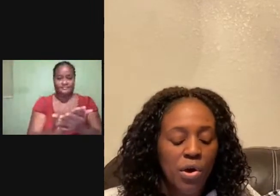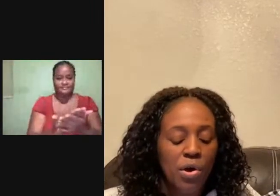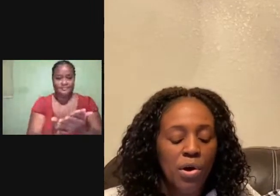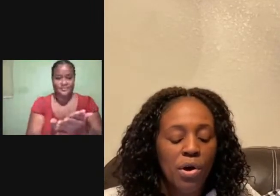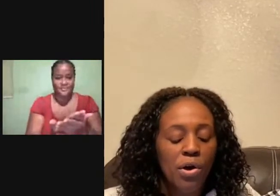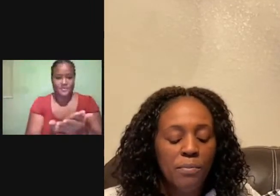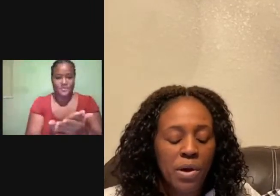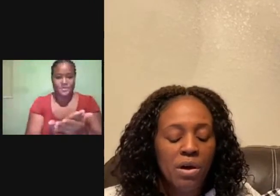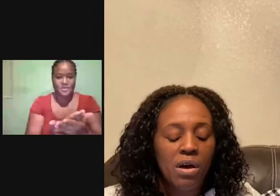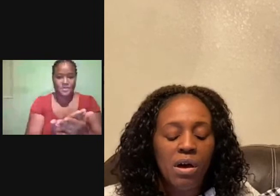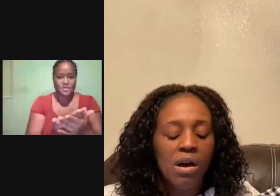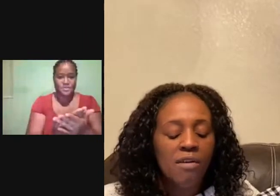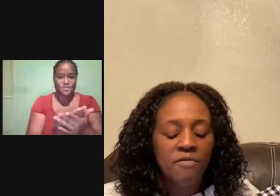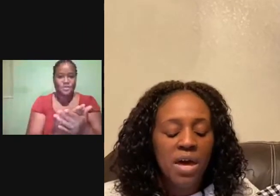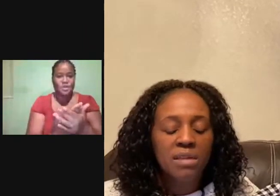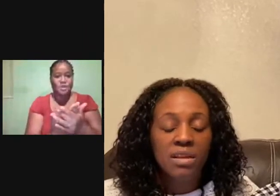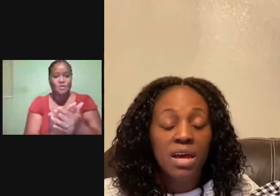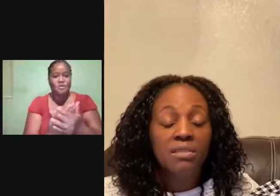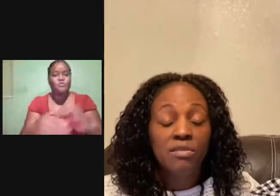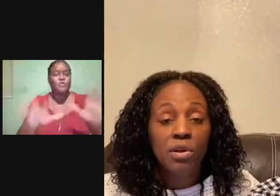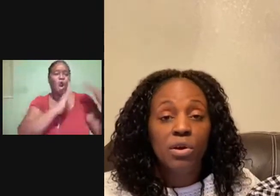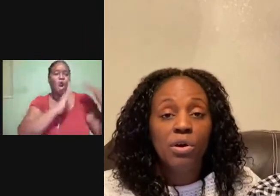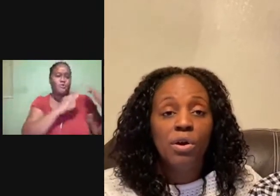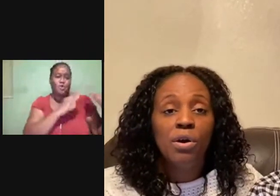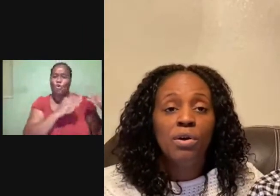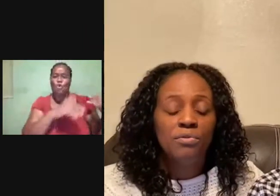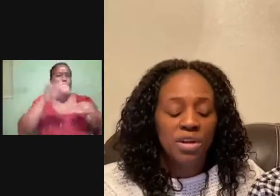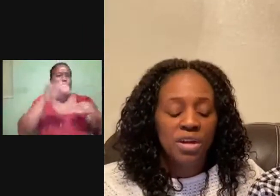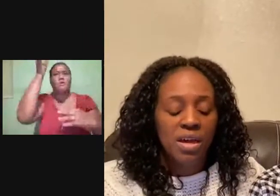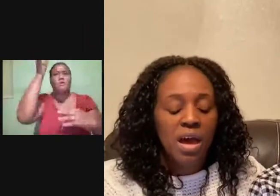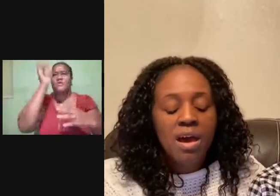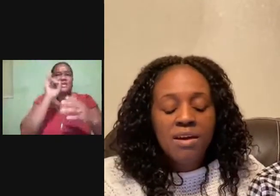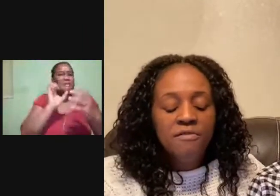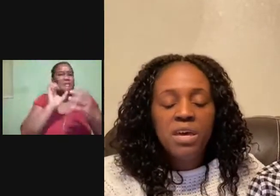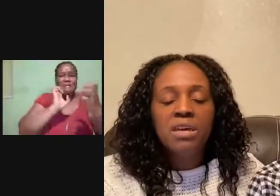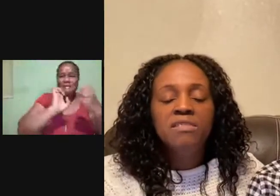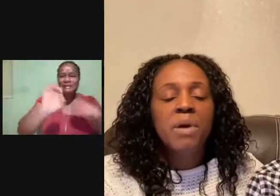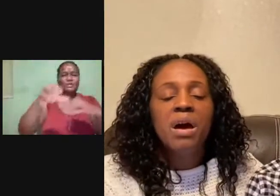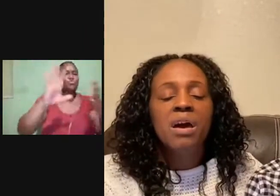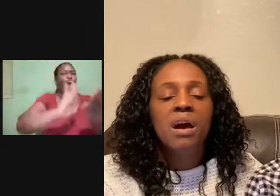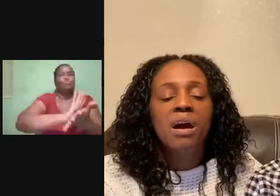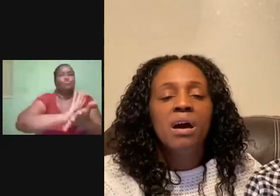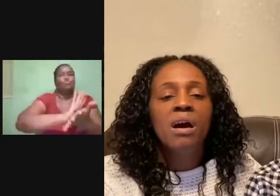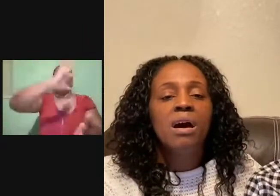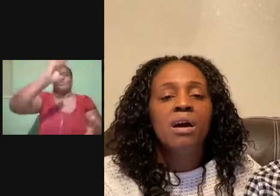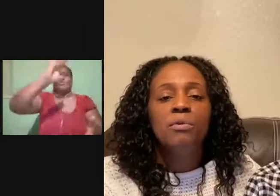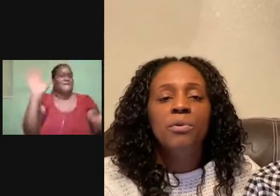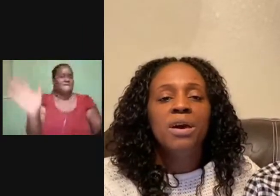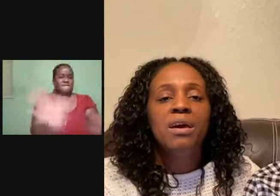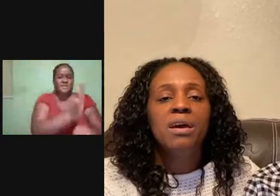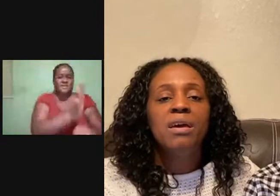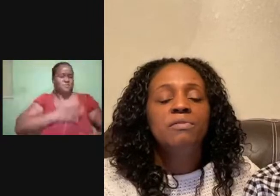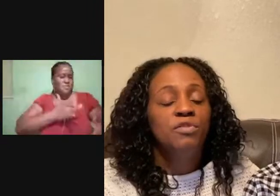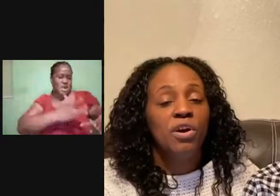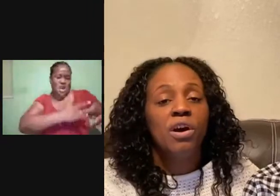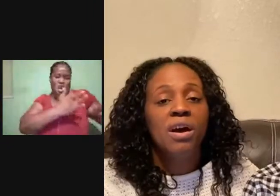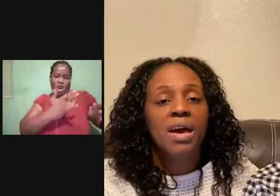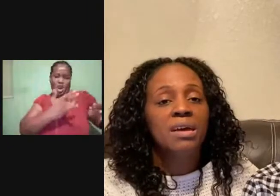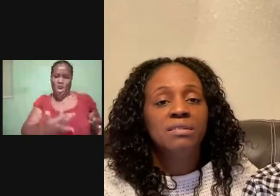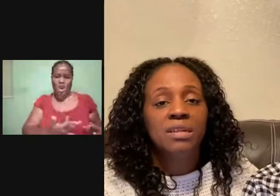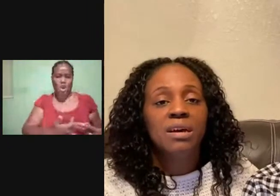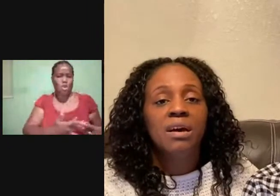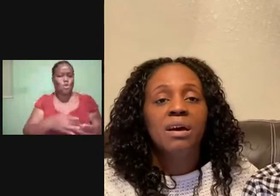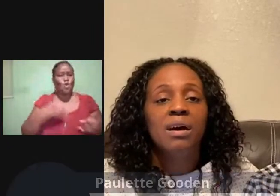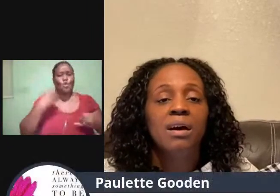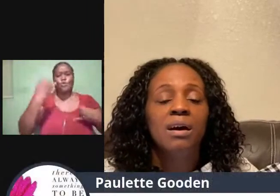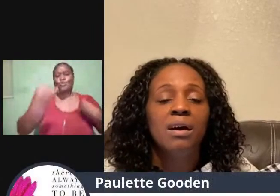the hope of endless glory fills my heart with joy